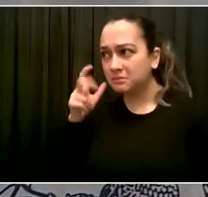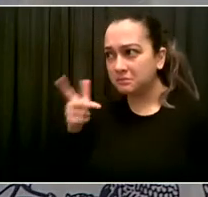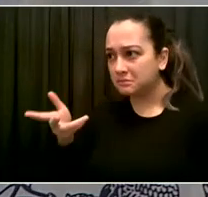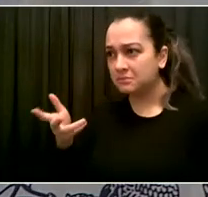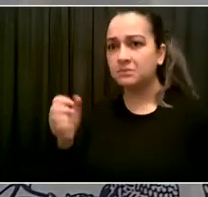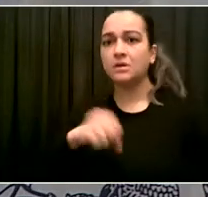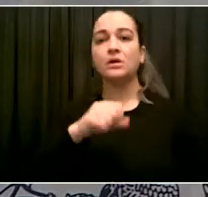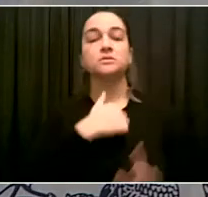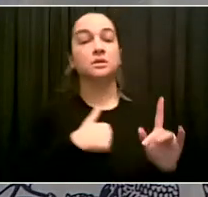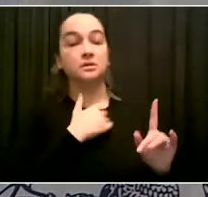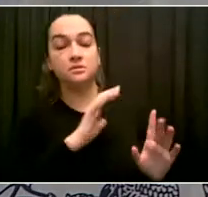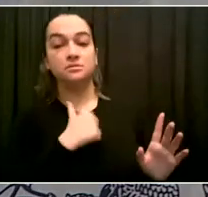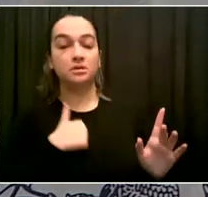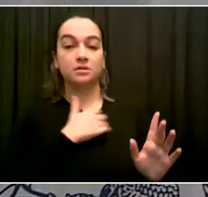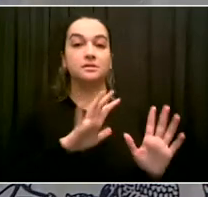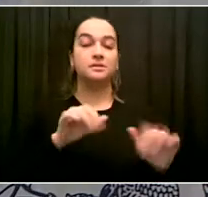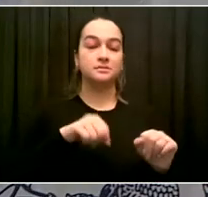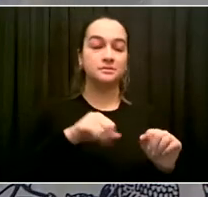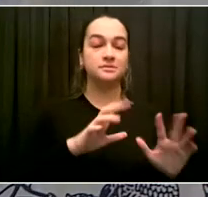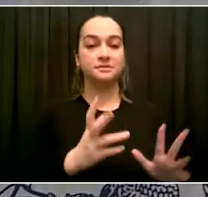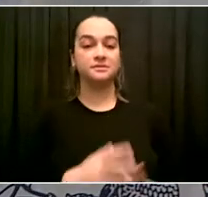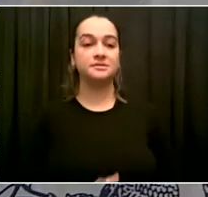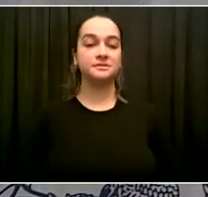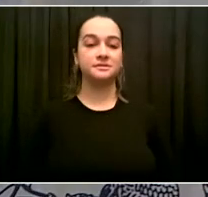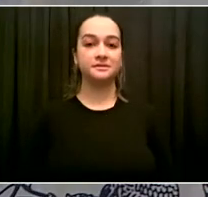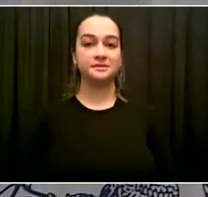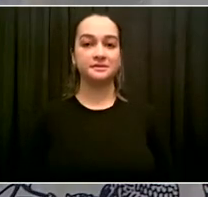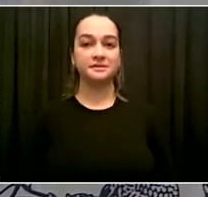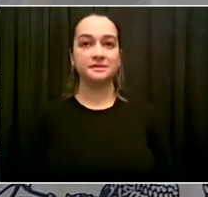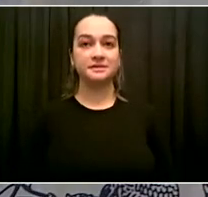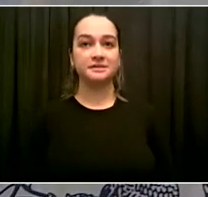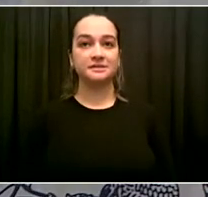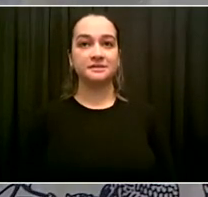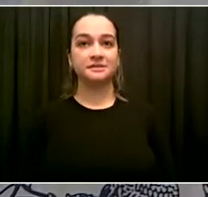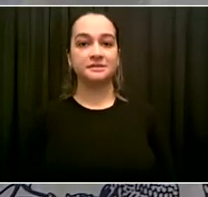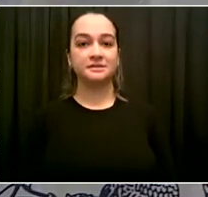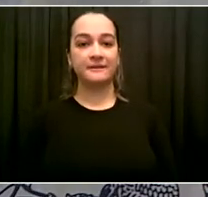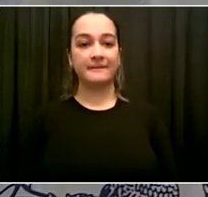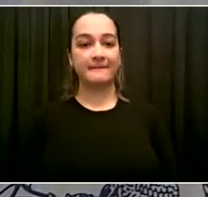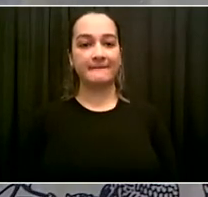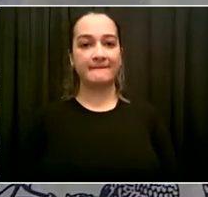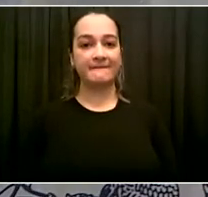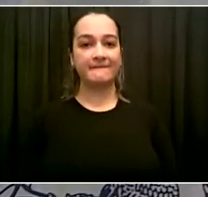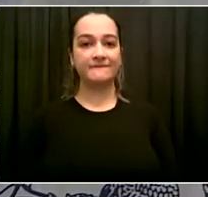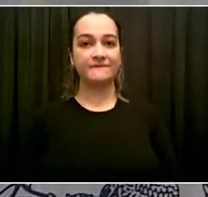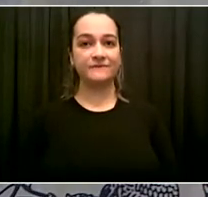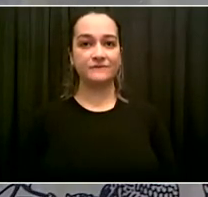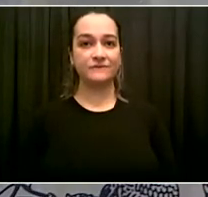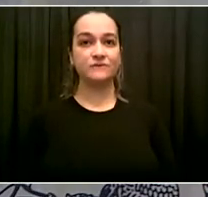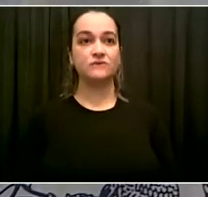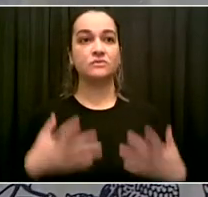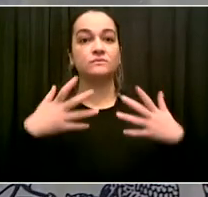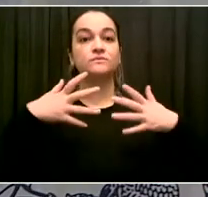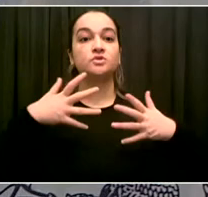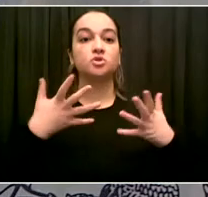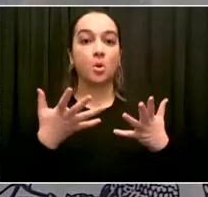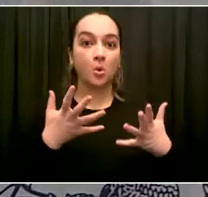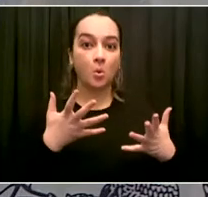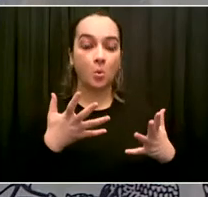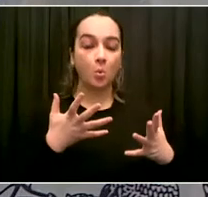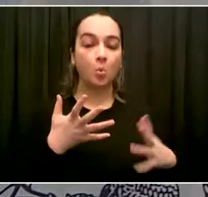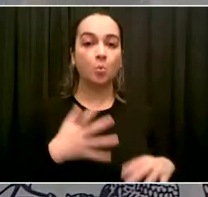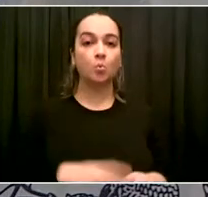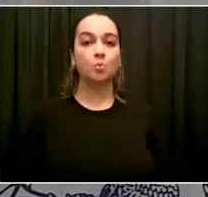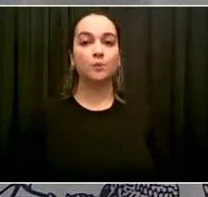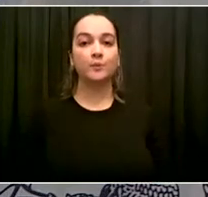I guess my first question has to do with these PACs that are, are affecting